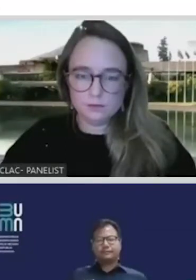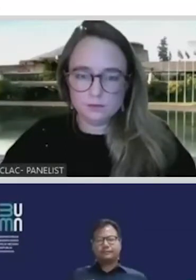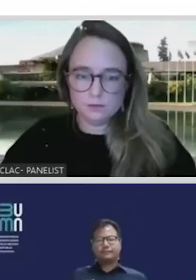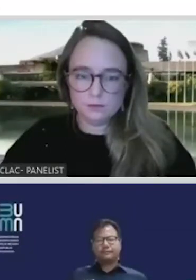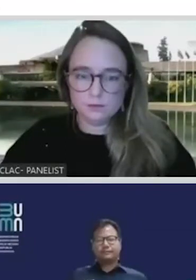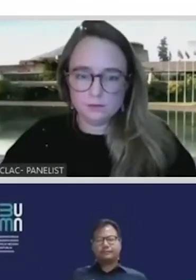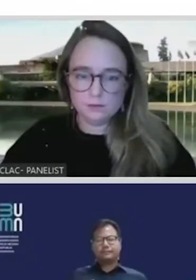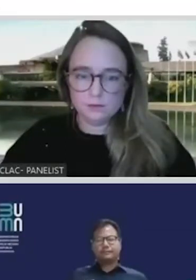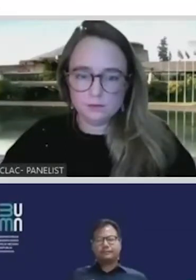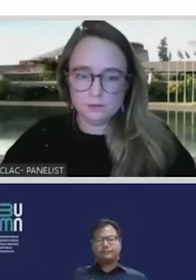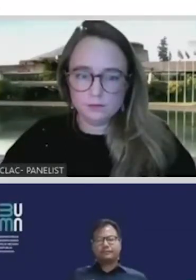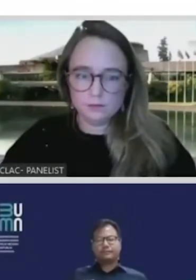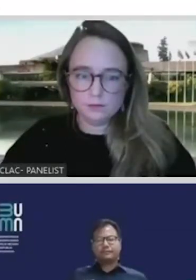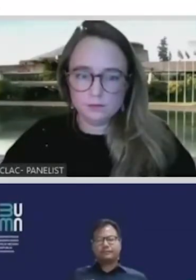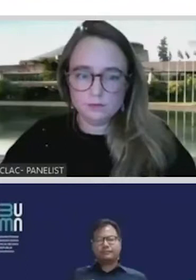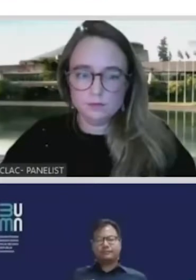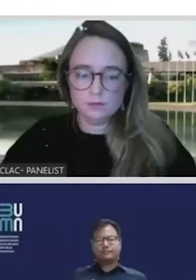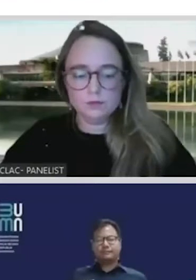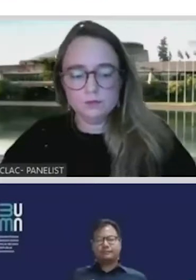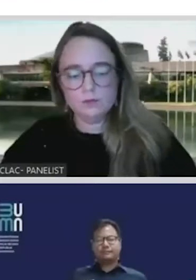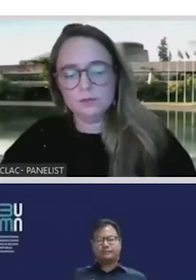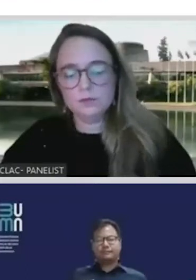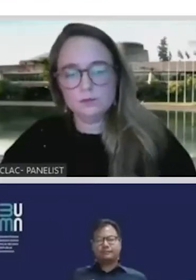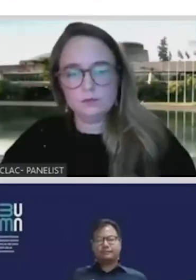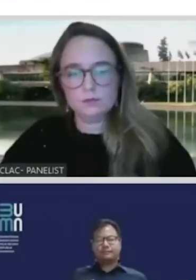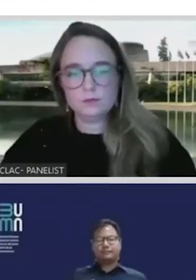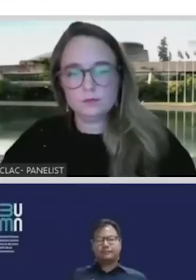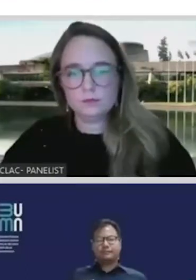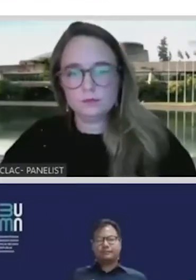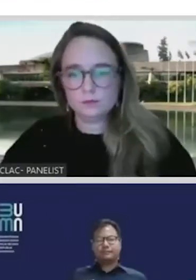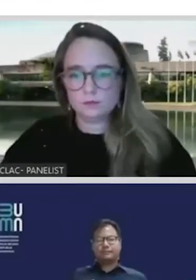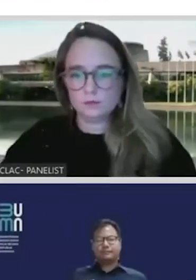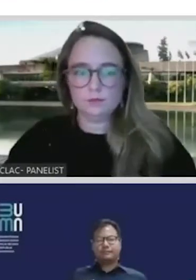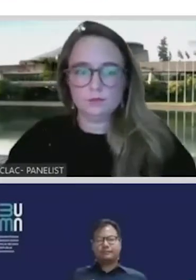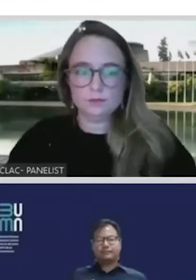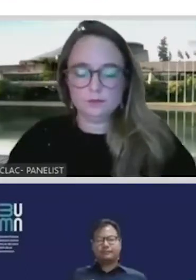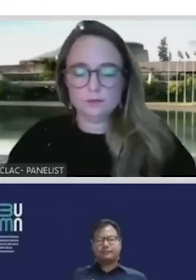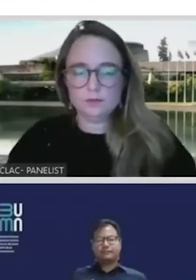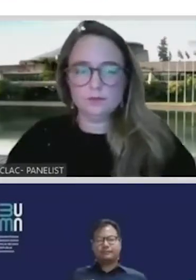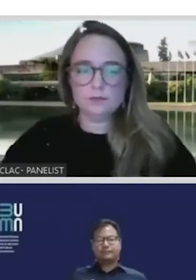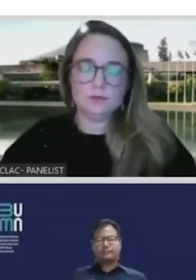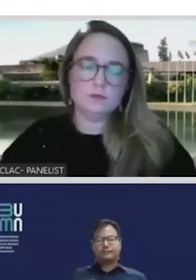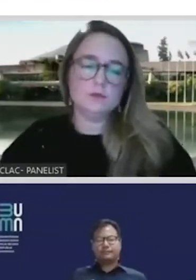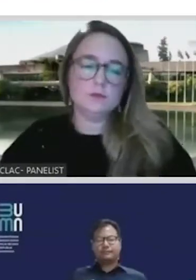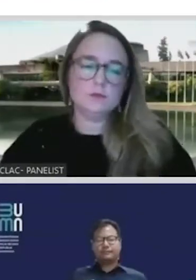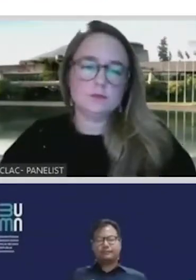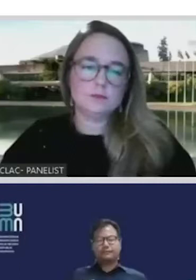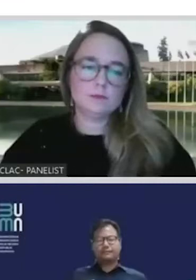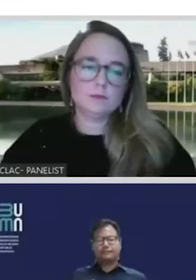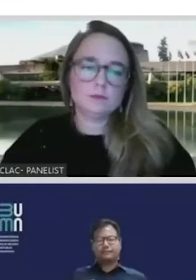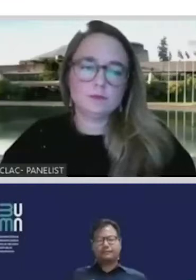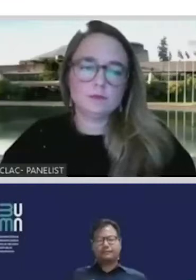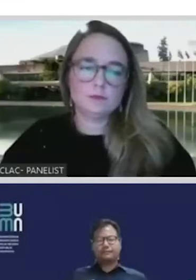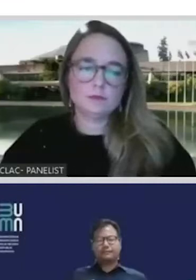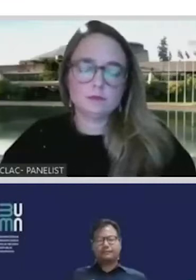table. And I think that they need to go back and have a look at all the studies that have been compiled, especially through FEAMI